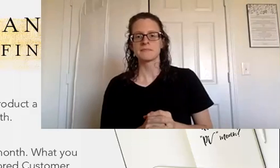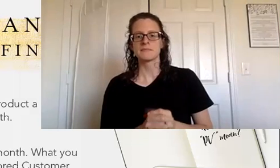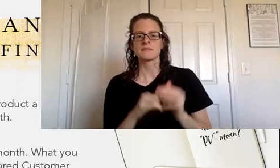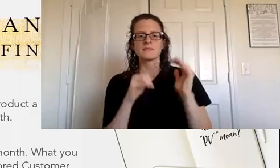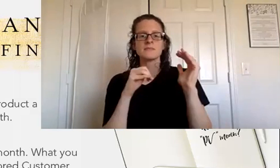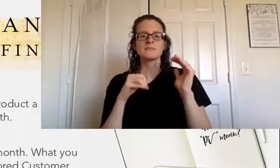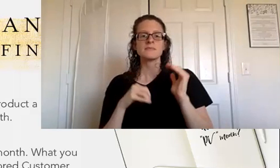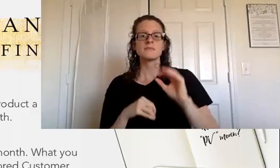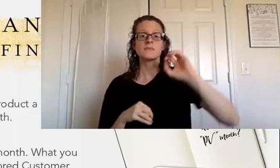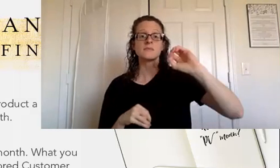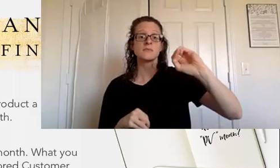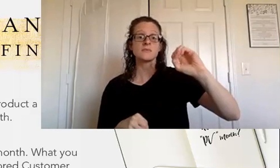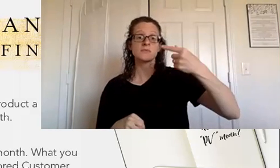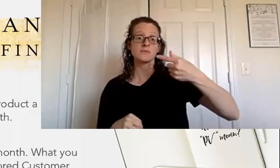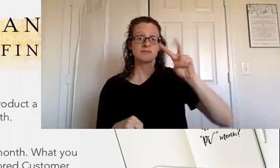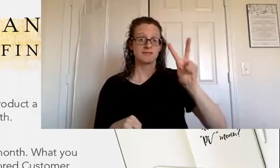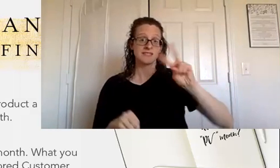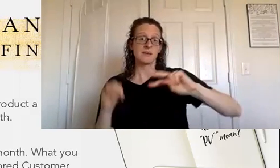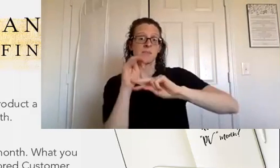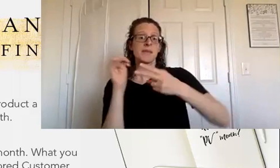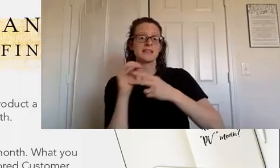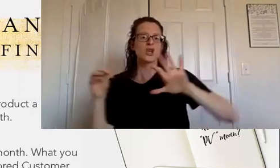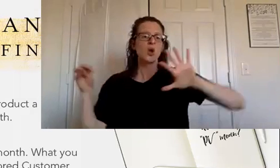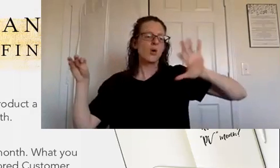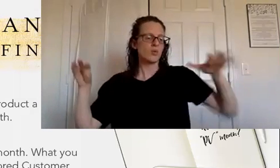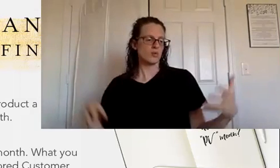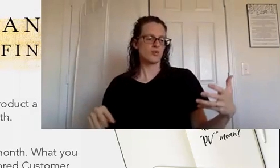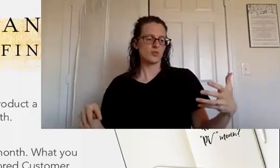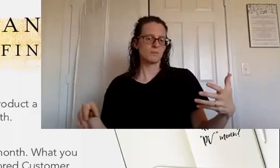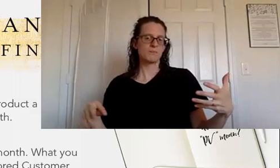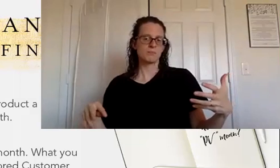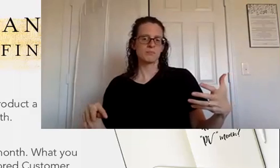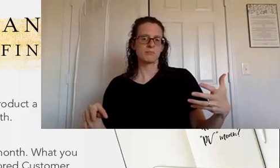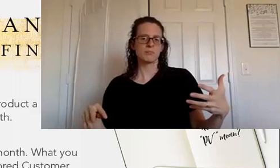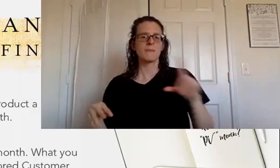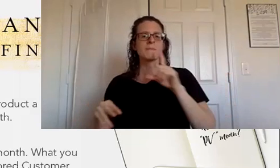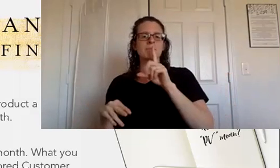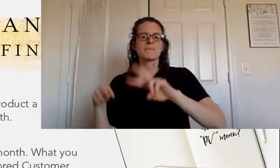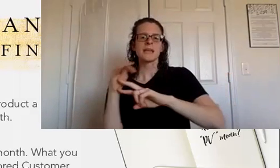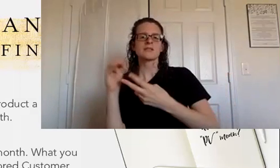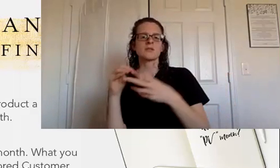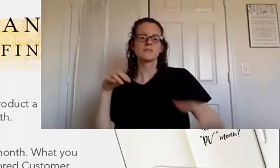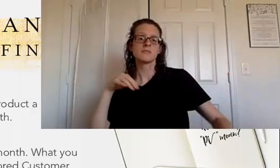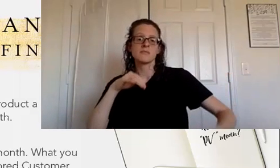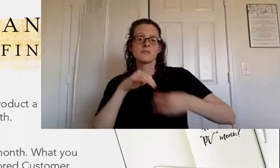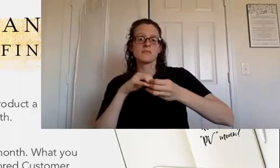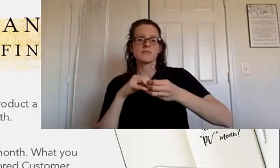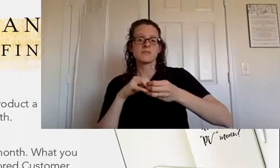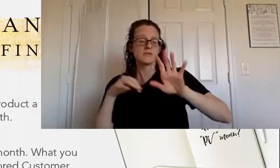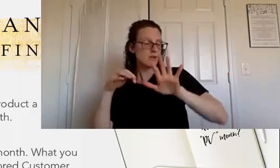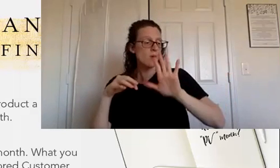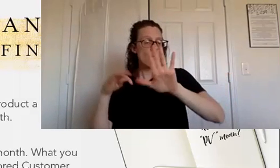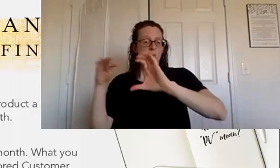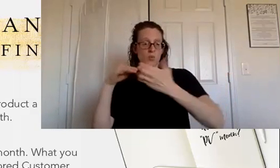so ogv is organizational group volume that's the total amount of all commission